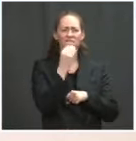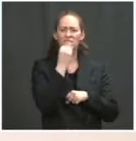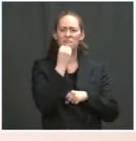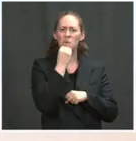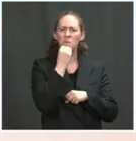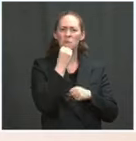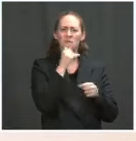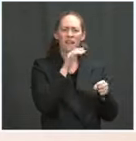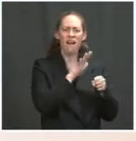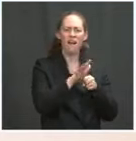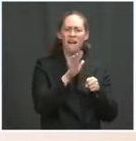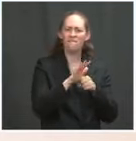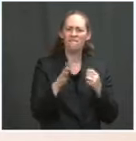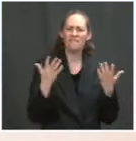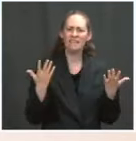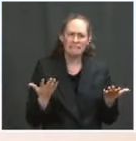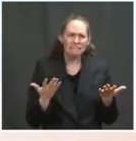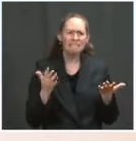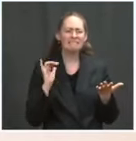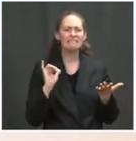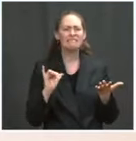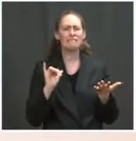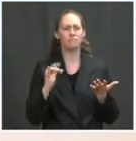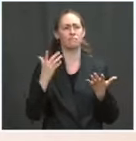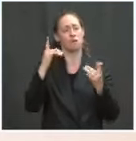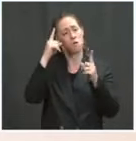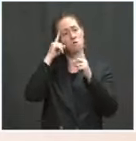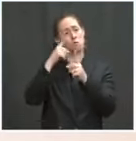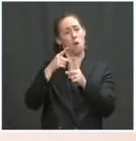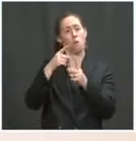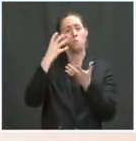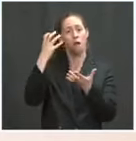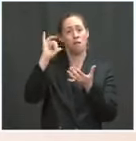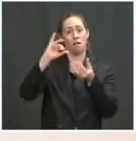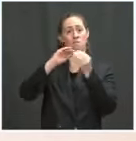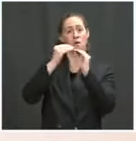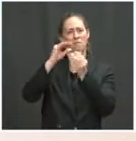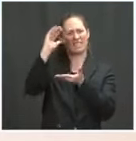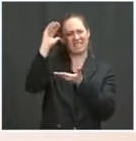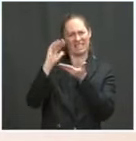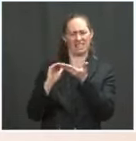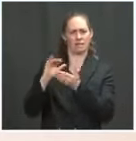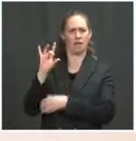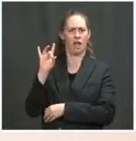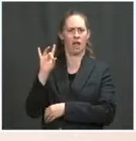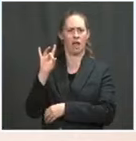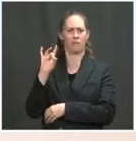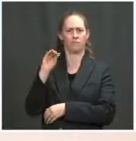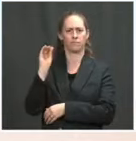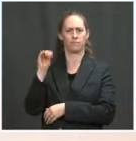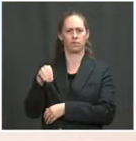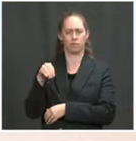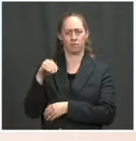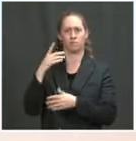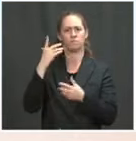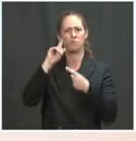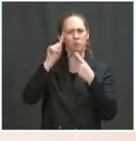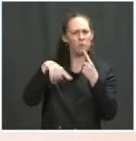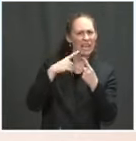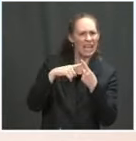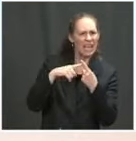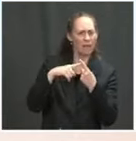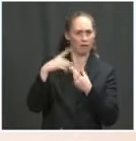of America's population. That's a remarkable drop in a six-month period. It is a result of extending SNAP,